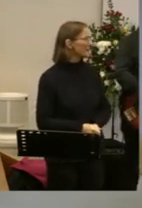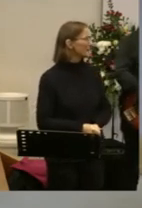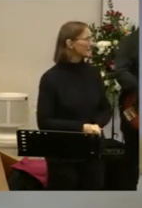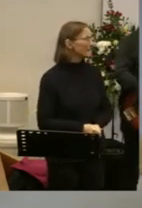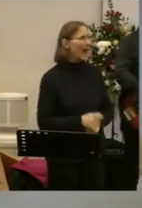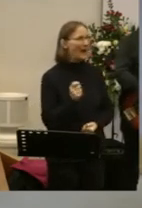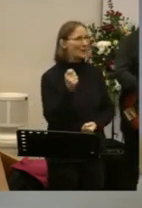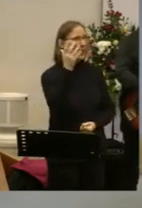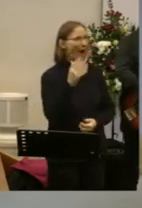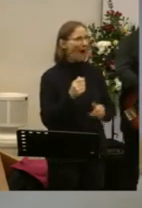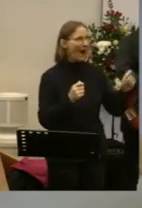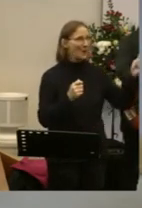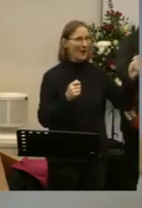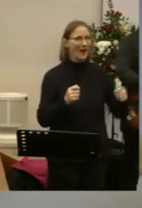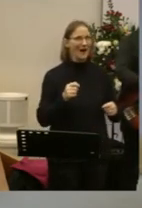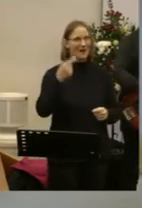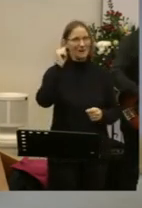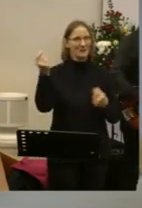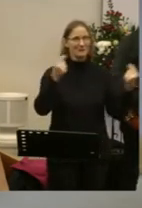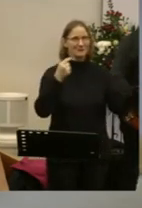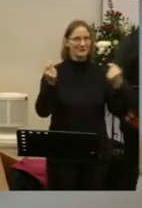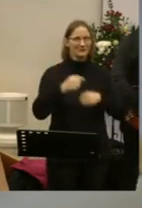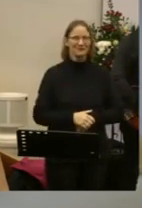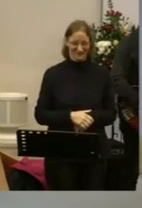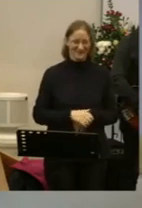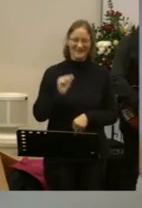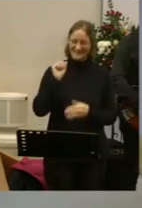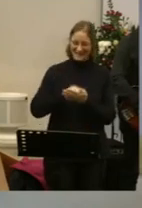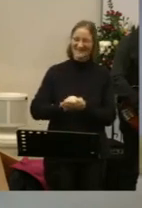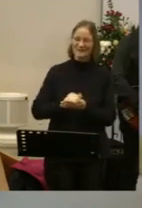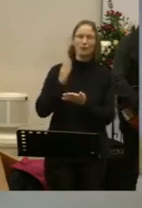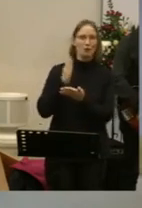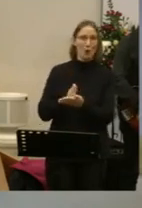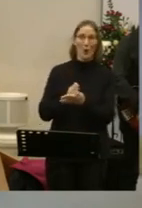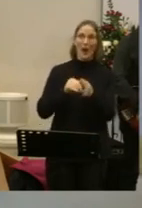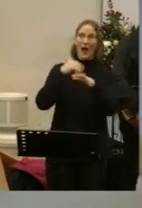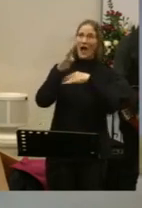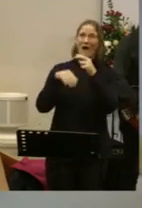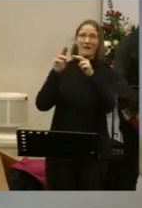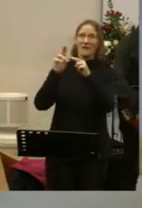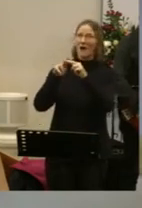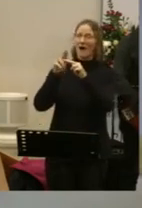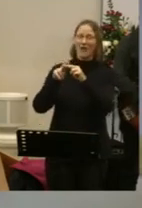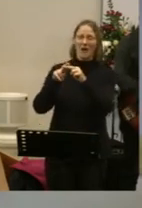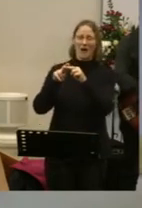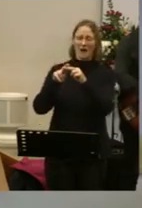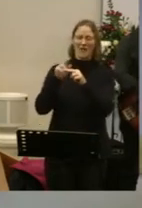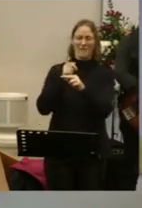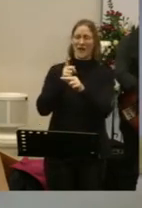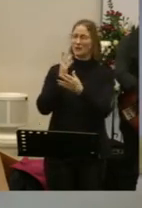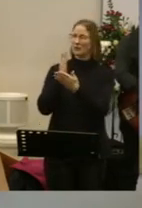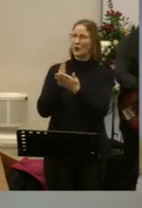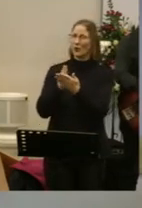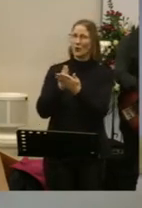Let's pray. Heavenly Father, that's the truth Right there, Lord May it just be something which inspires us Sets us